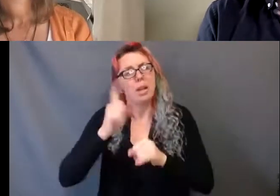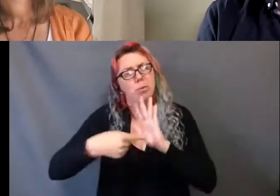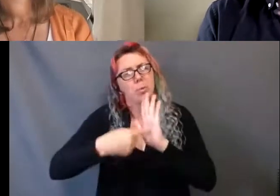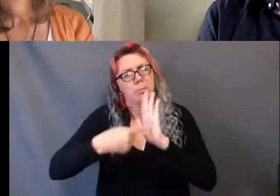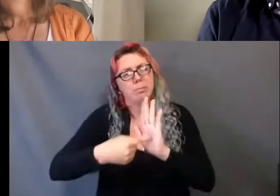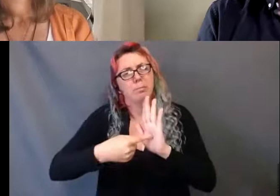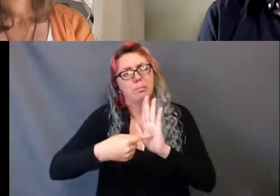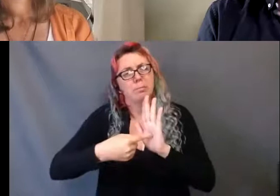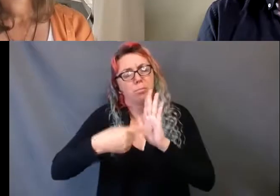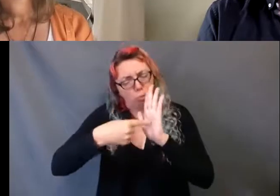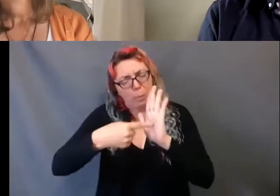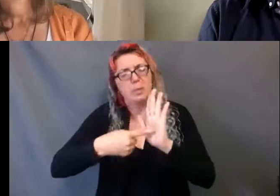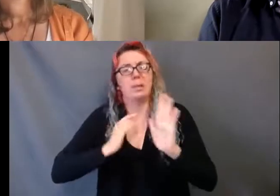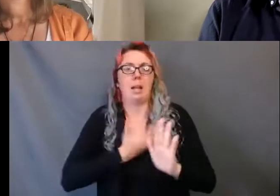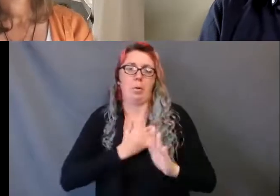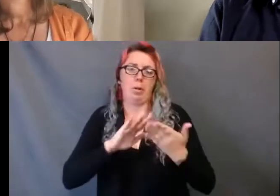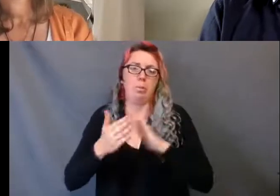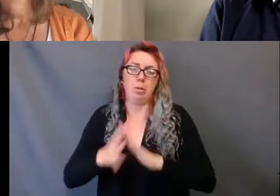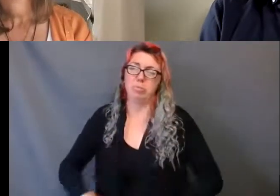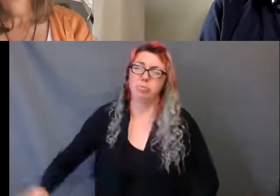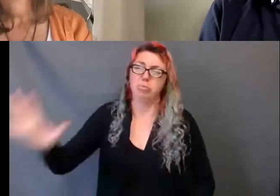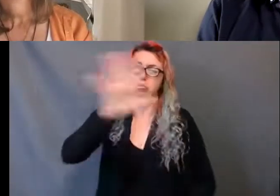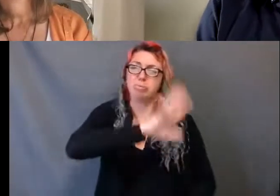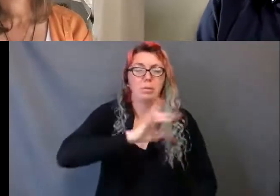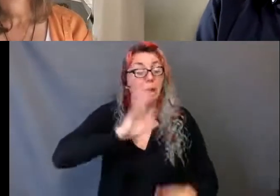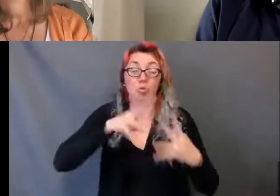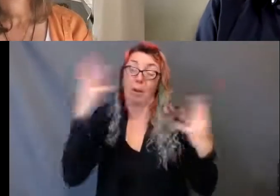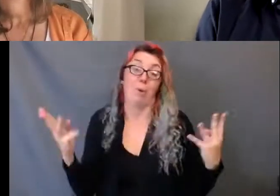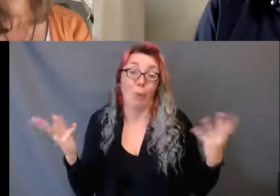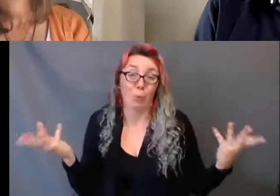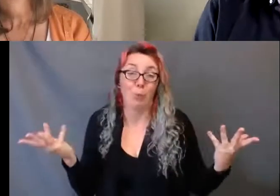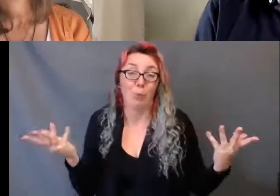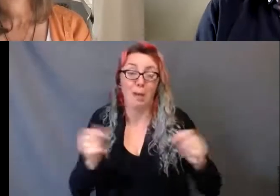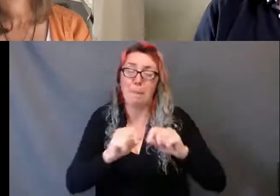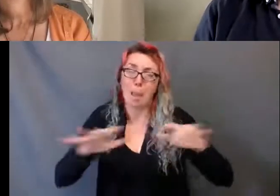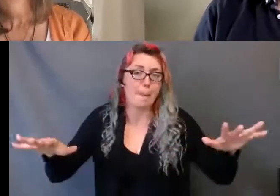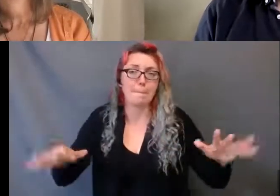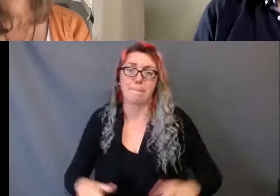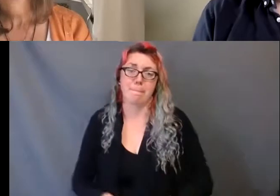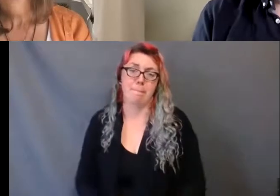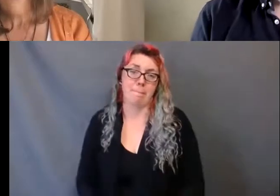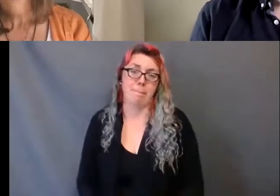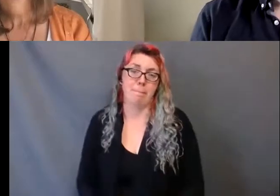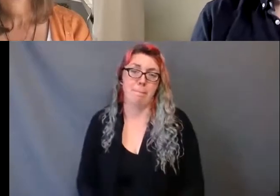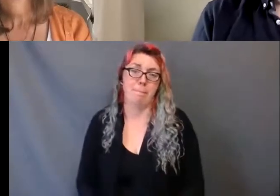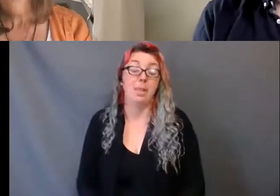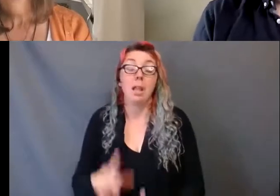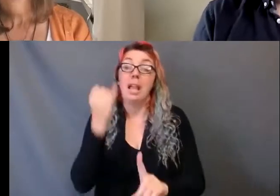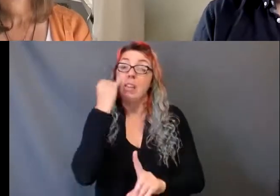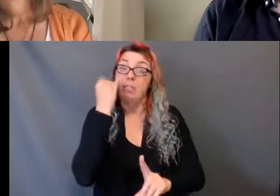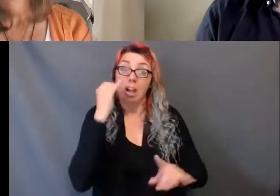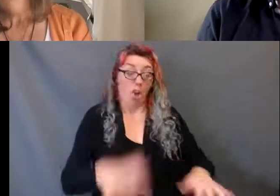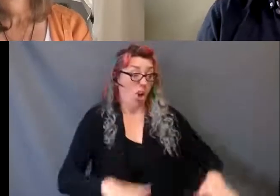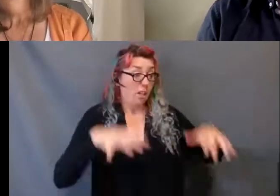rainbow of diversity. In our audience, if our audience is mostly or all white, it's not